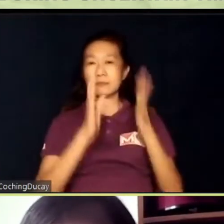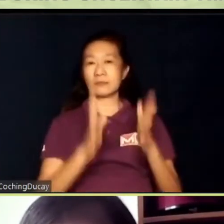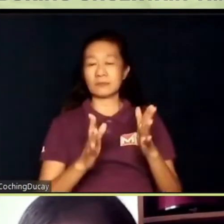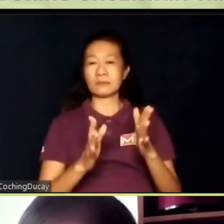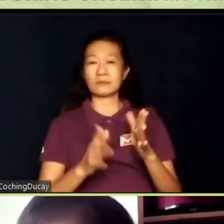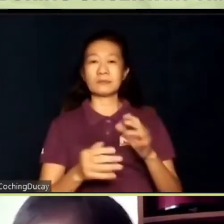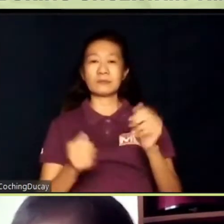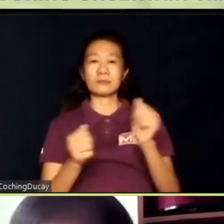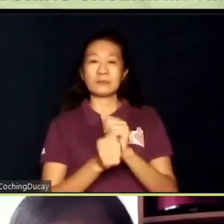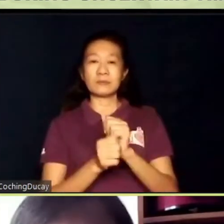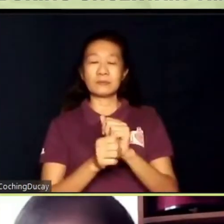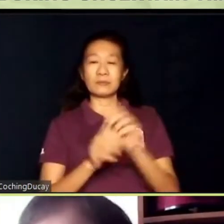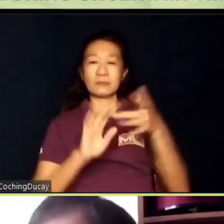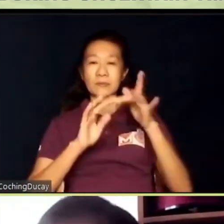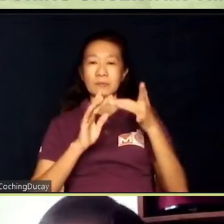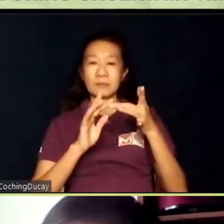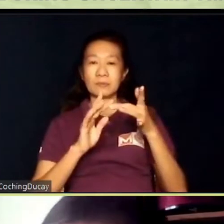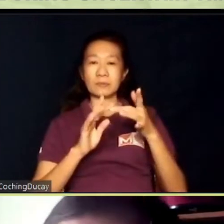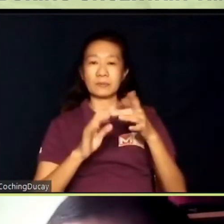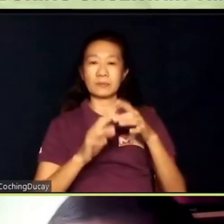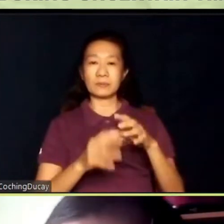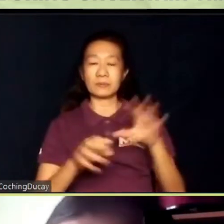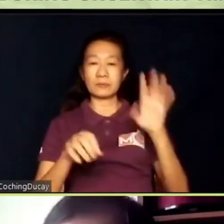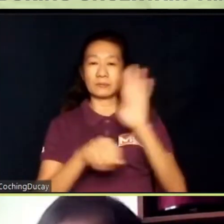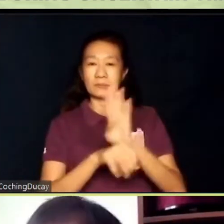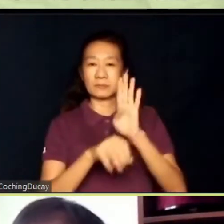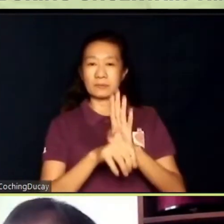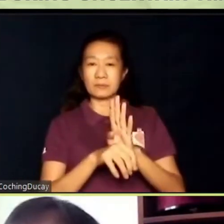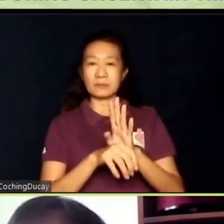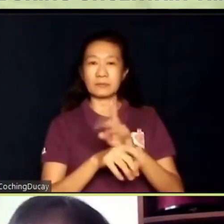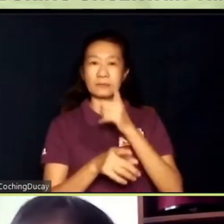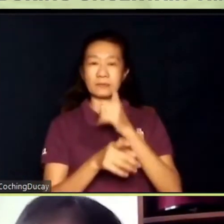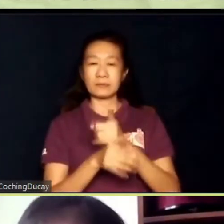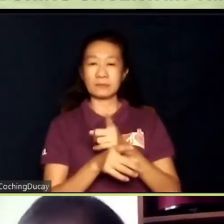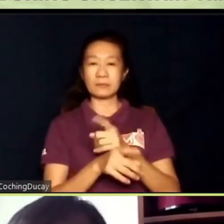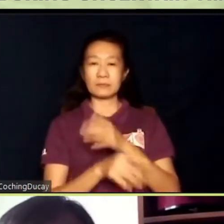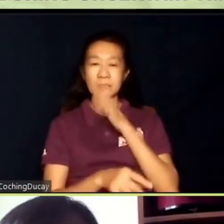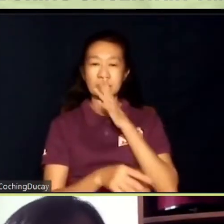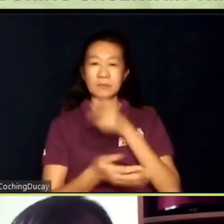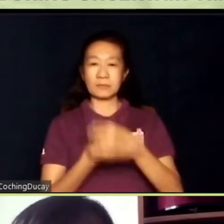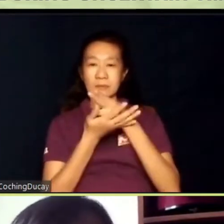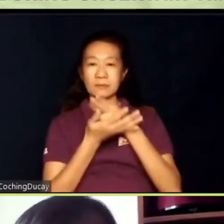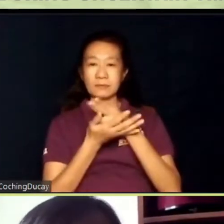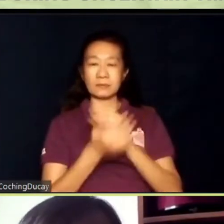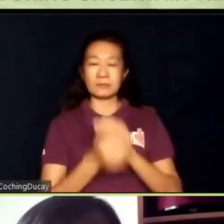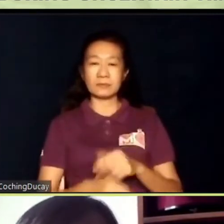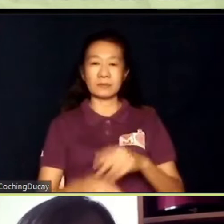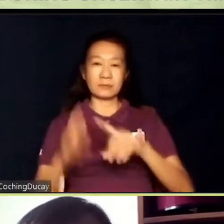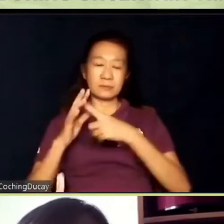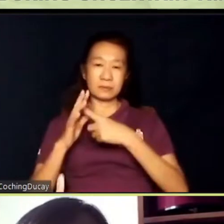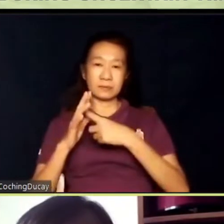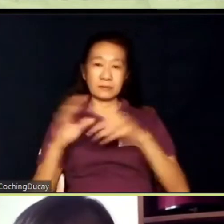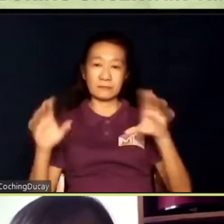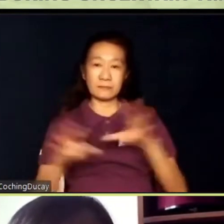enterprise, Gregarius Gifts, which I'm sure his mother helped him establish. And he's